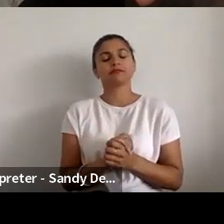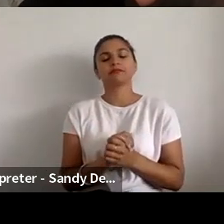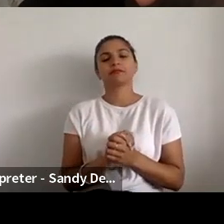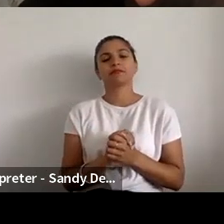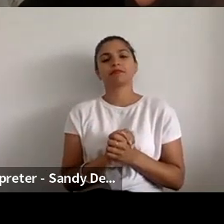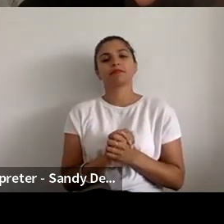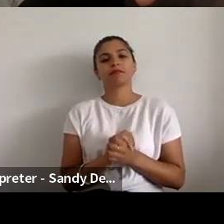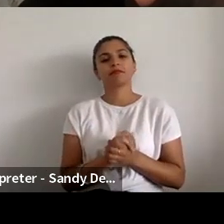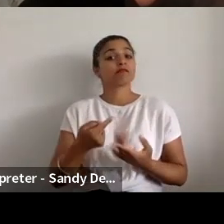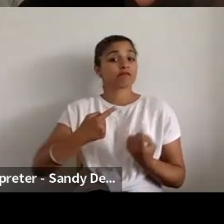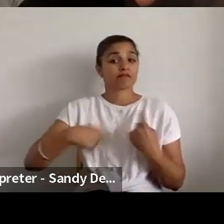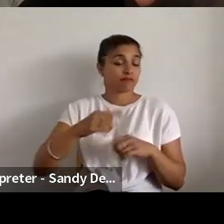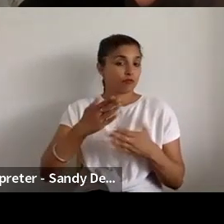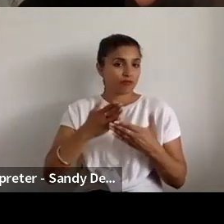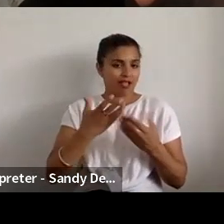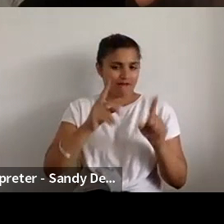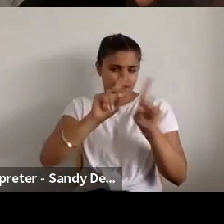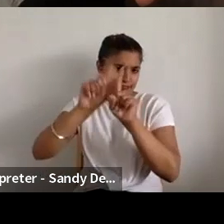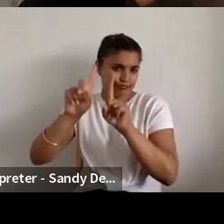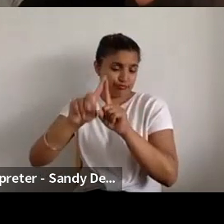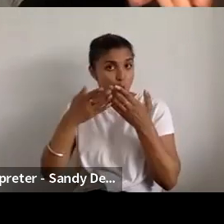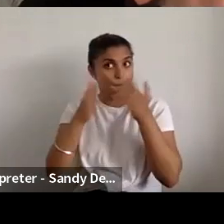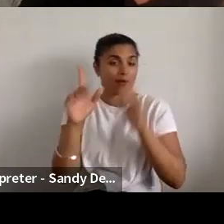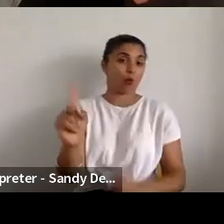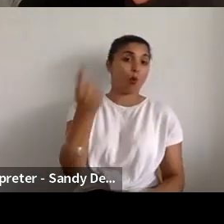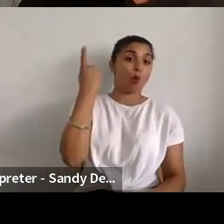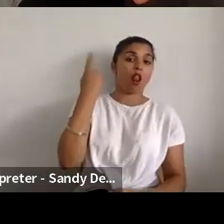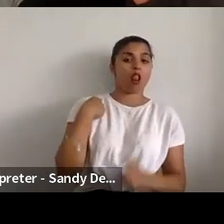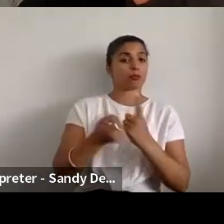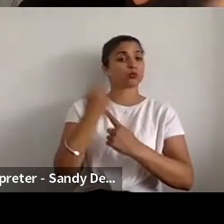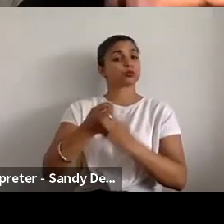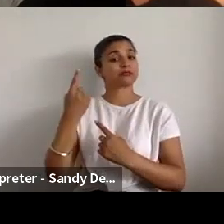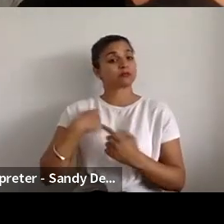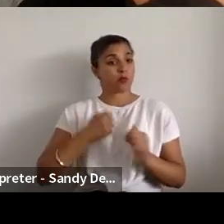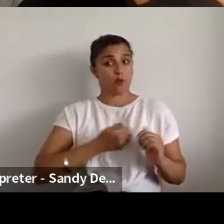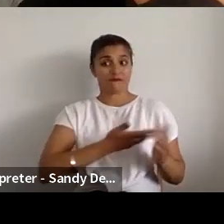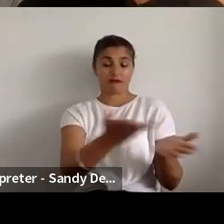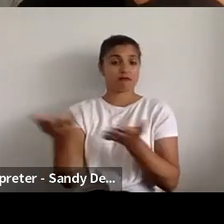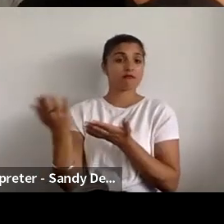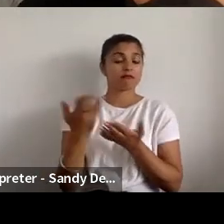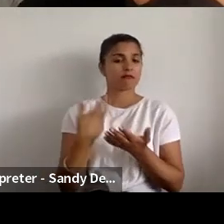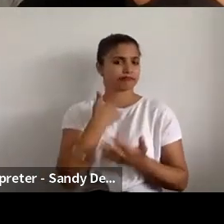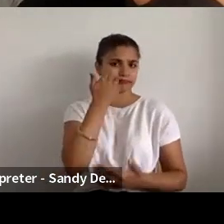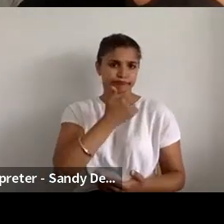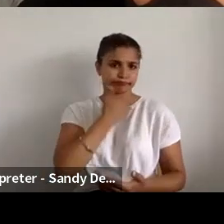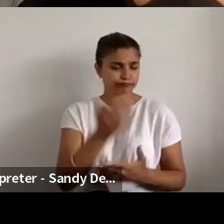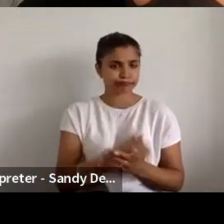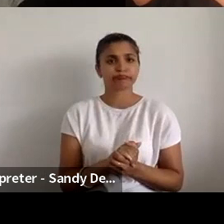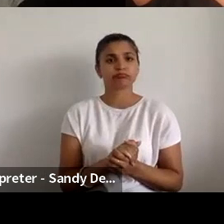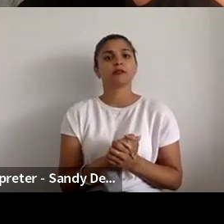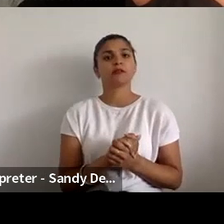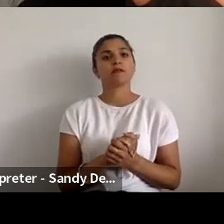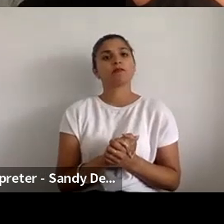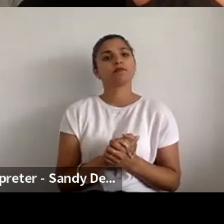various open call application opportunities, some of which do have quite an in-depth kind of application selection process.